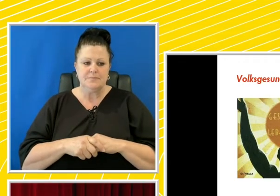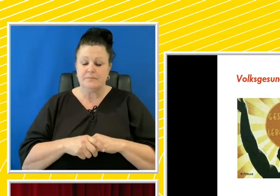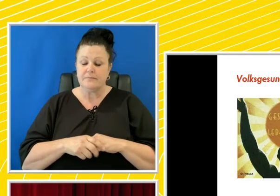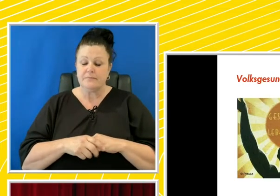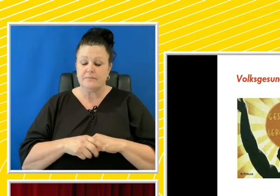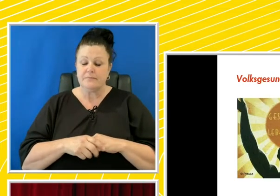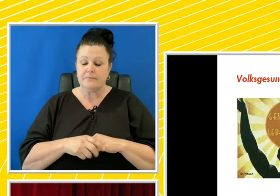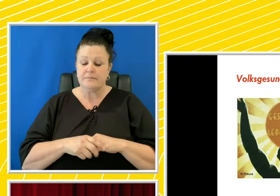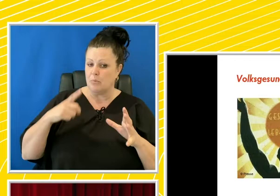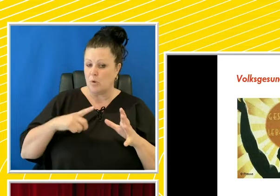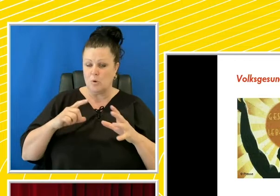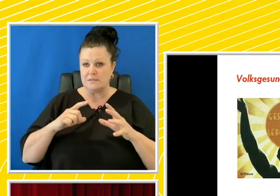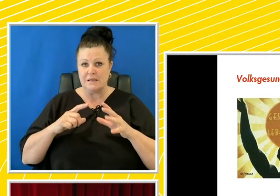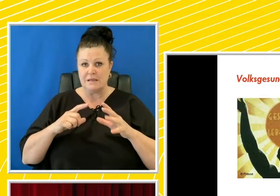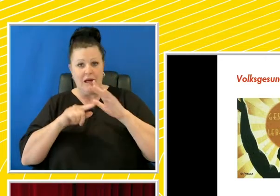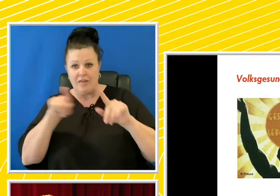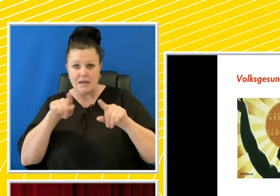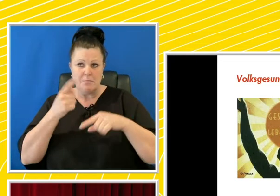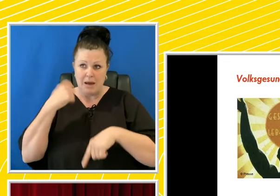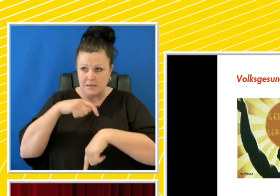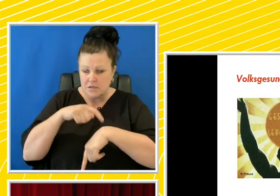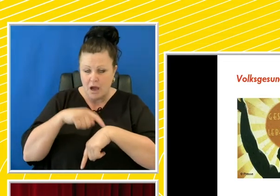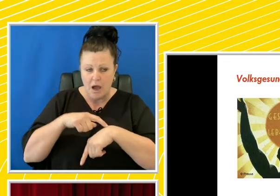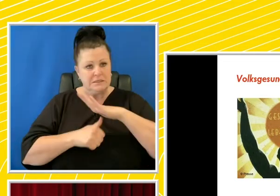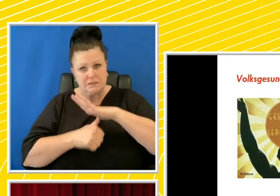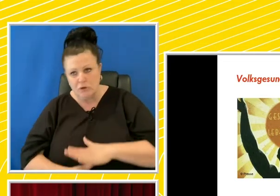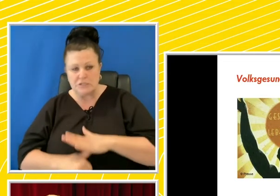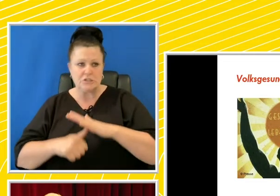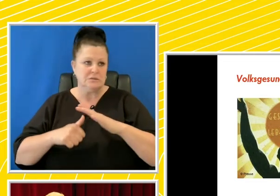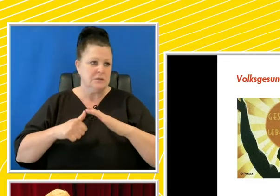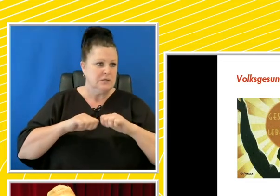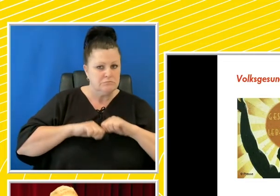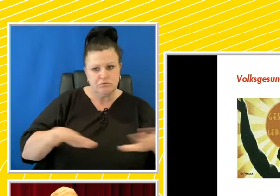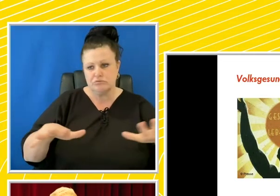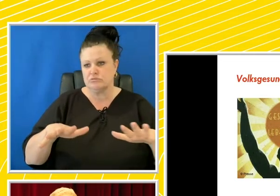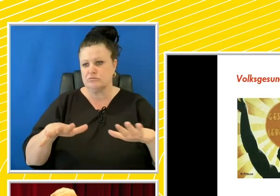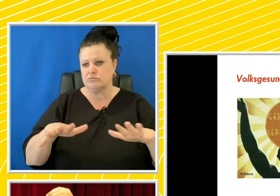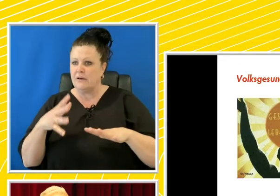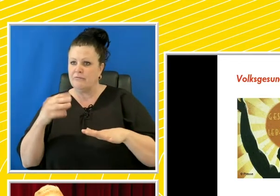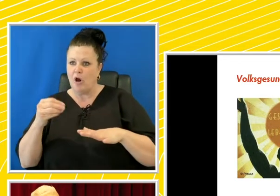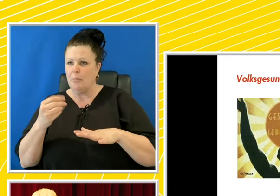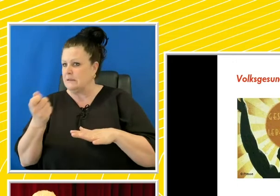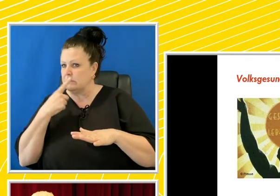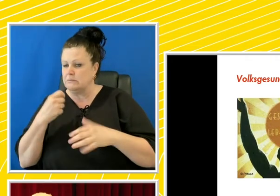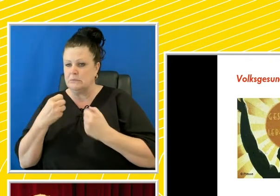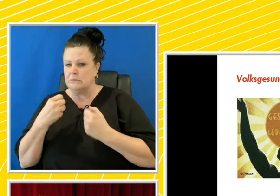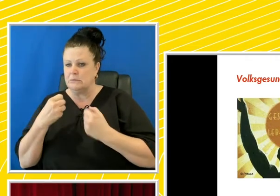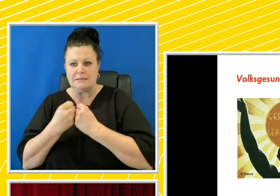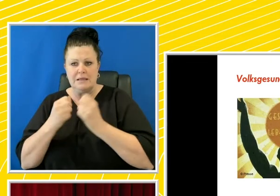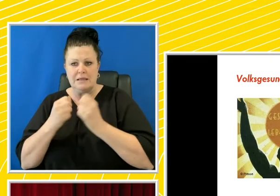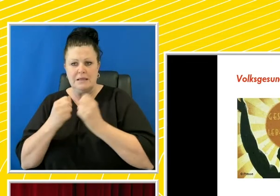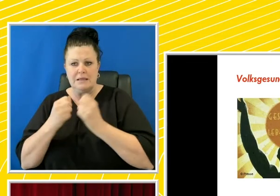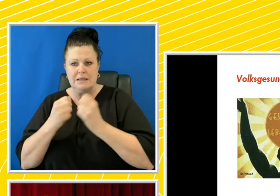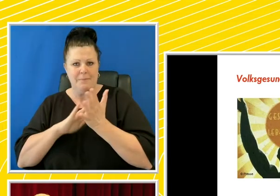widespread anxiety and depression in Nazi Germany, self-medicated by the abuse of over-the-counter available methamphetamine, marketed as Pervitin,